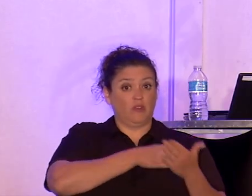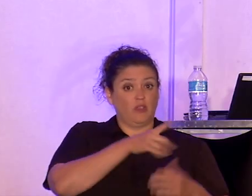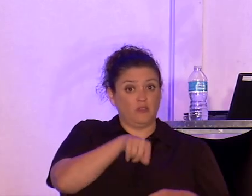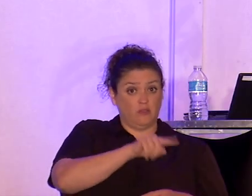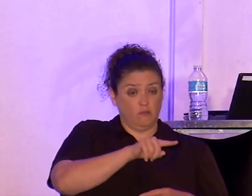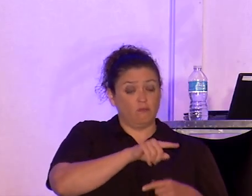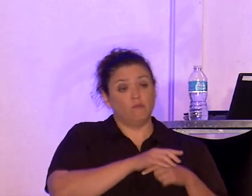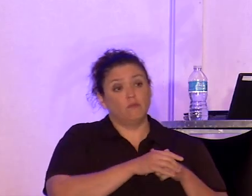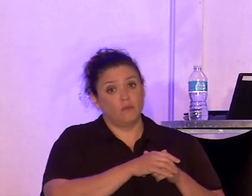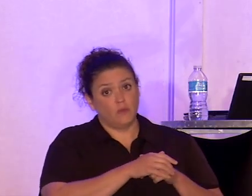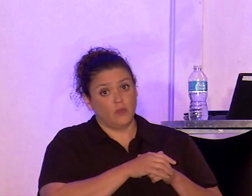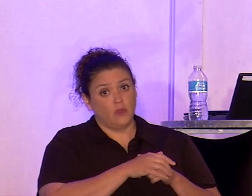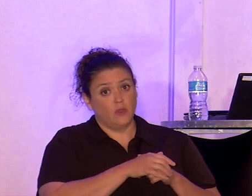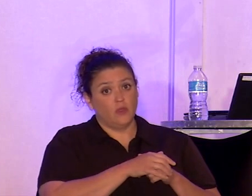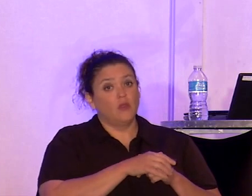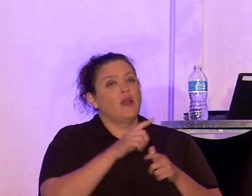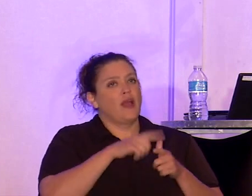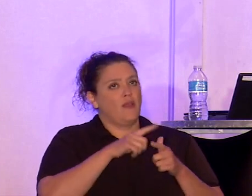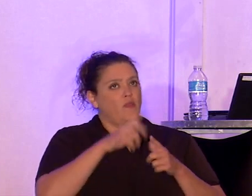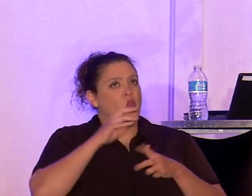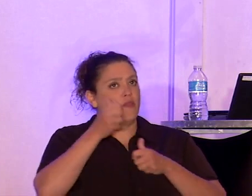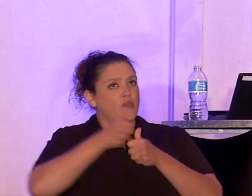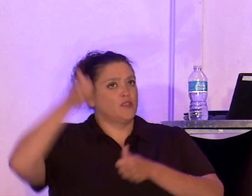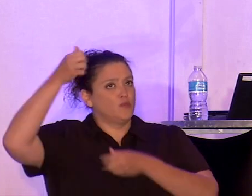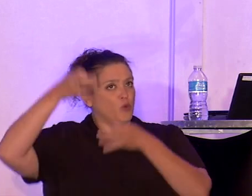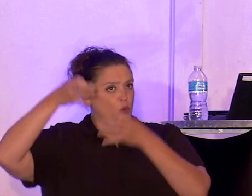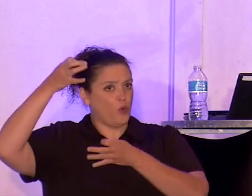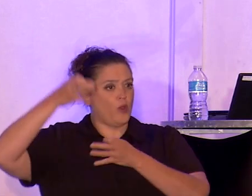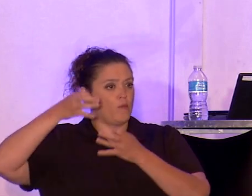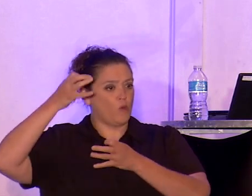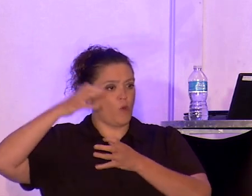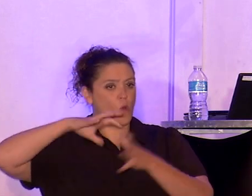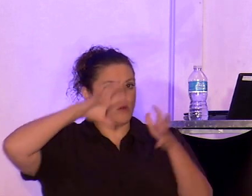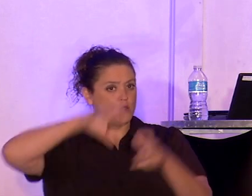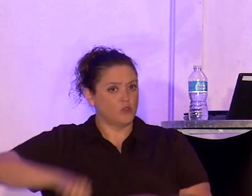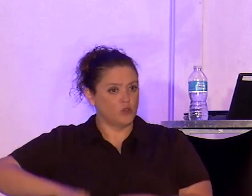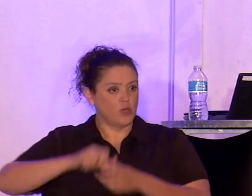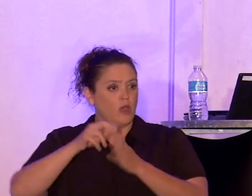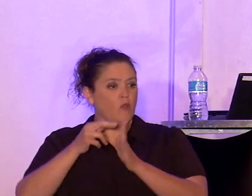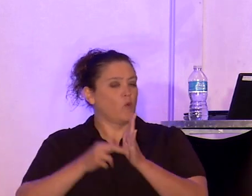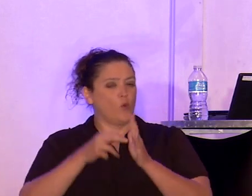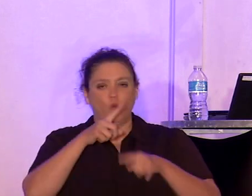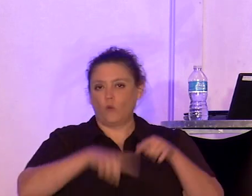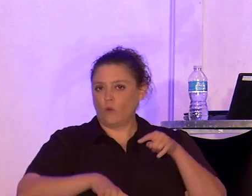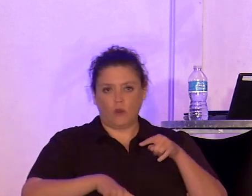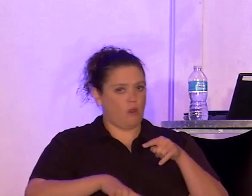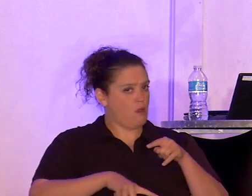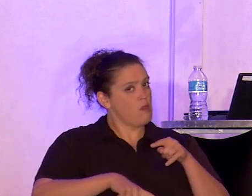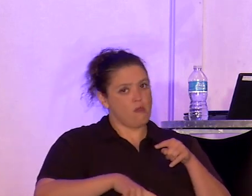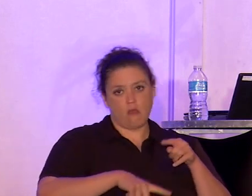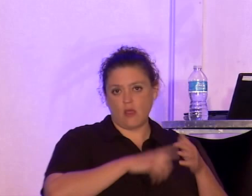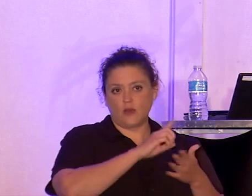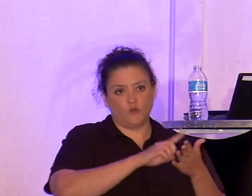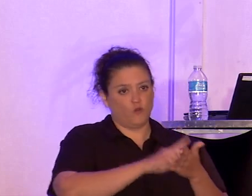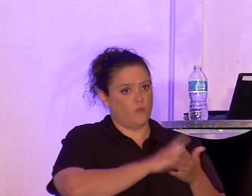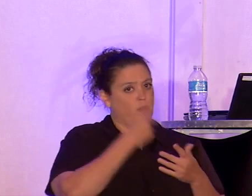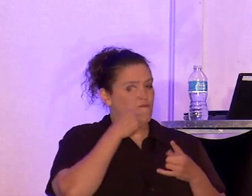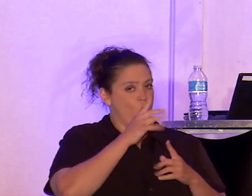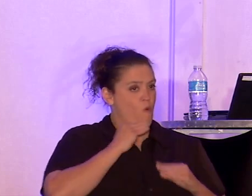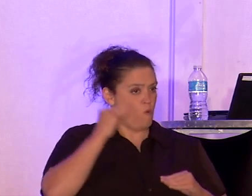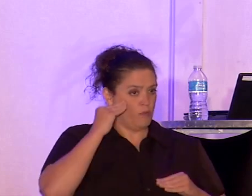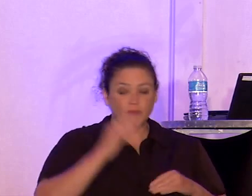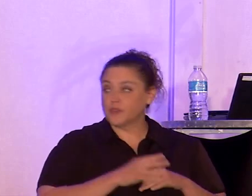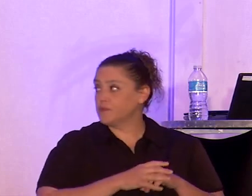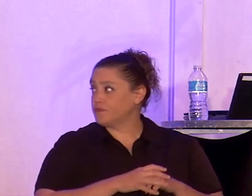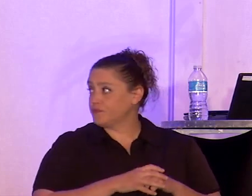which were dismantled by the Supreme Court in 1948 under the Shelley v. Kramer decision. And so after